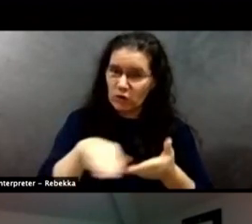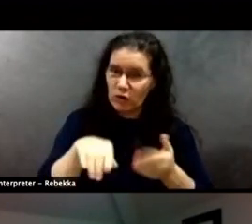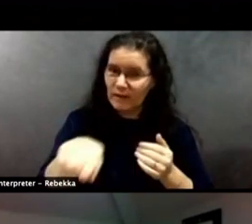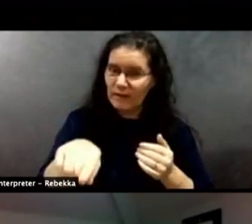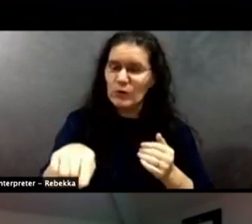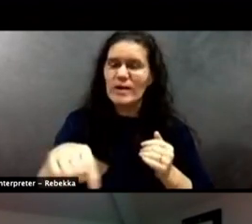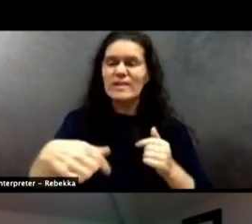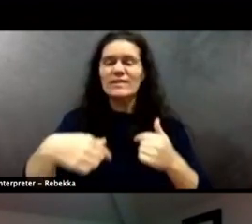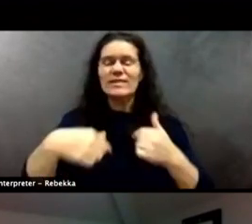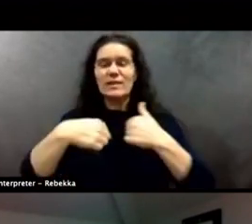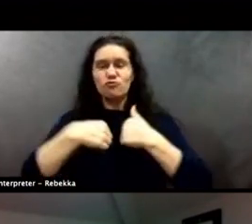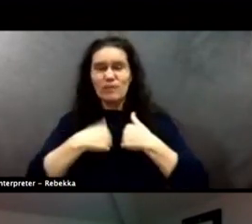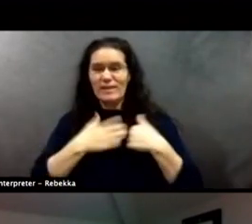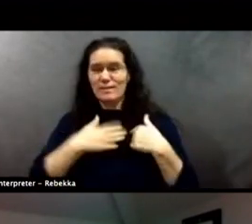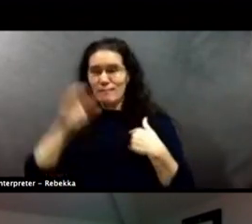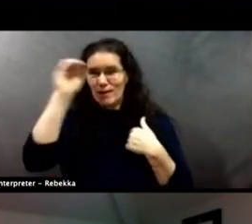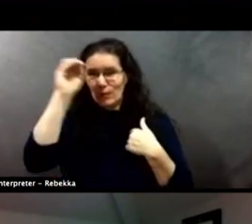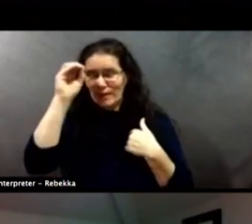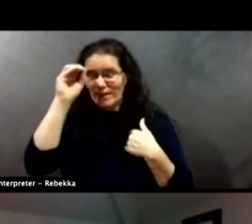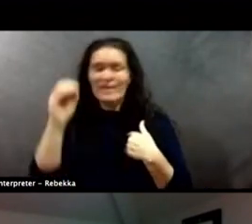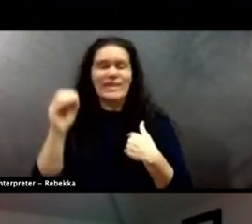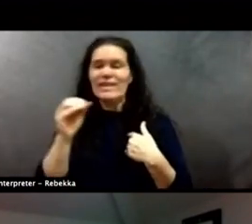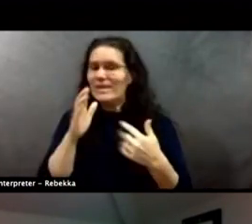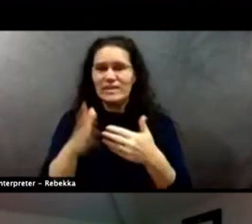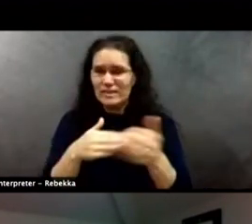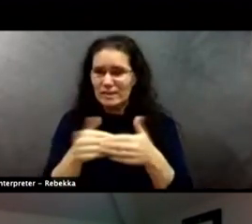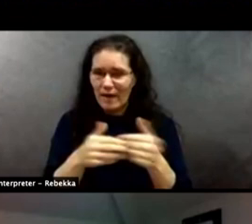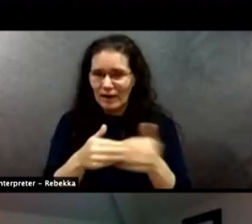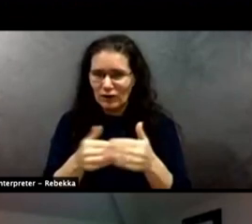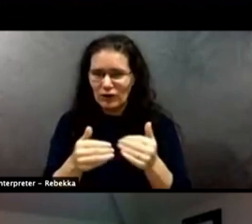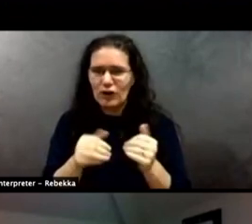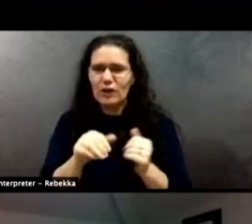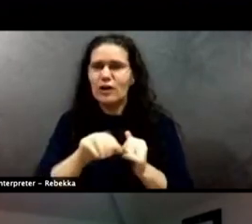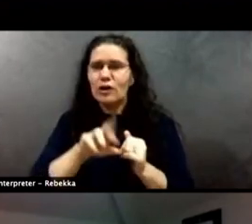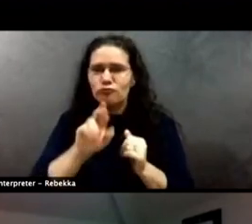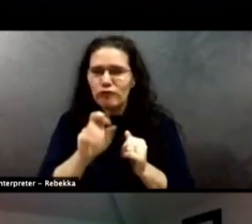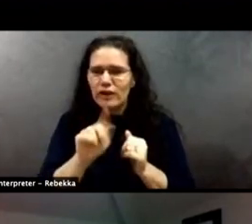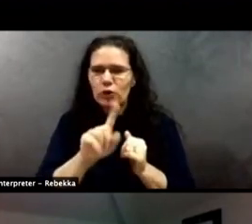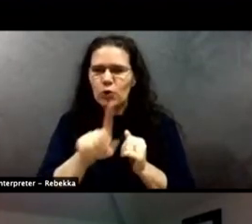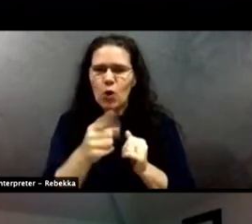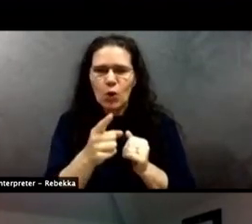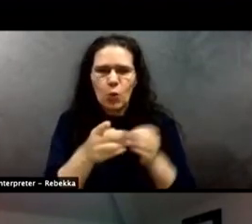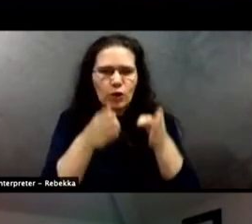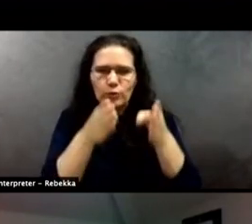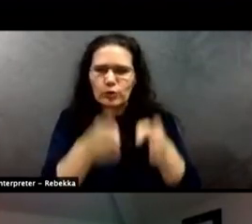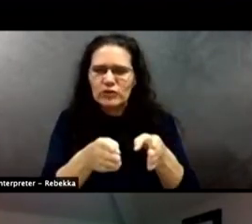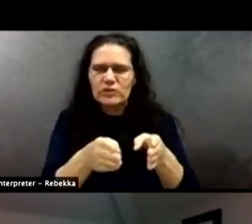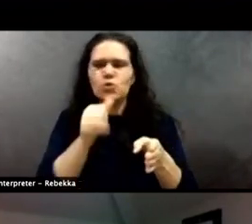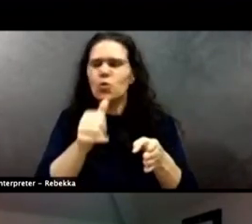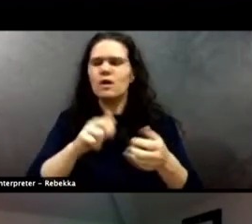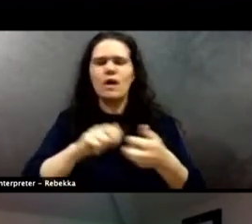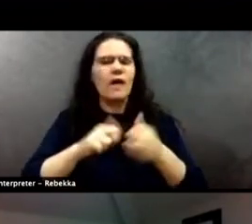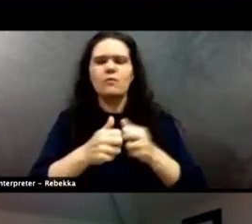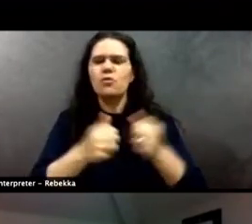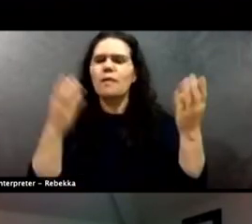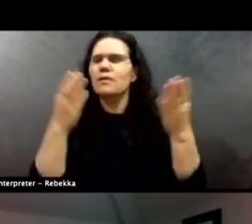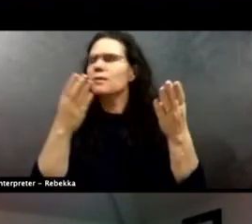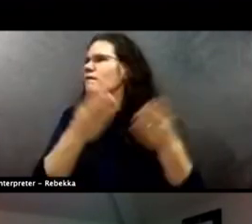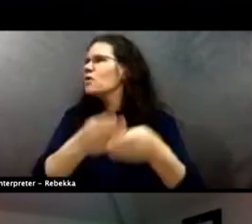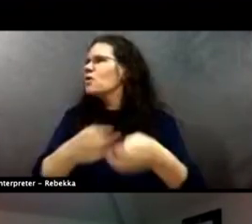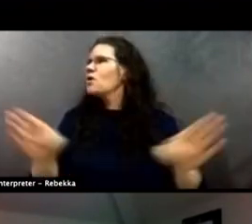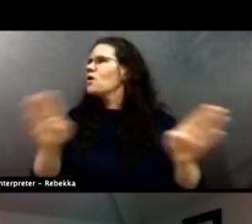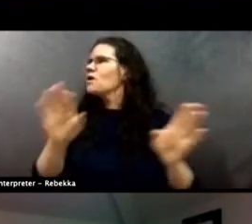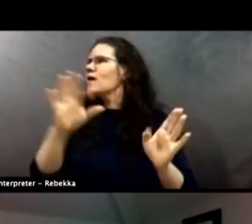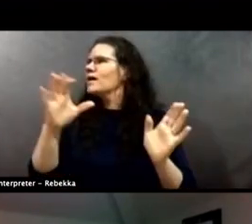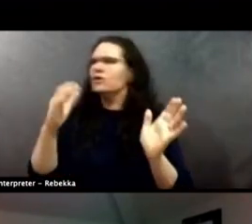I don't really think it matters, to be honest. Rick, you're just one person. You are not the problem of all 900,000